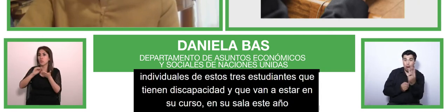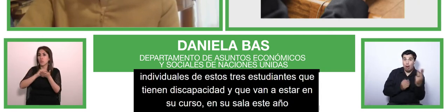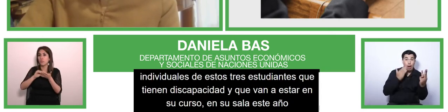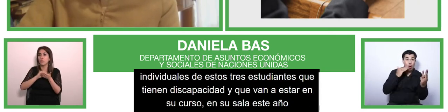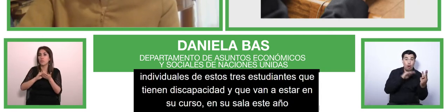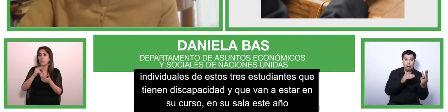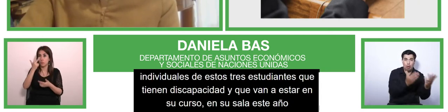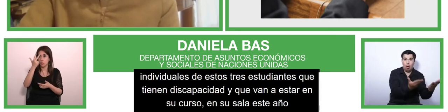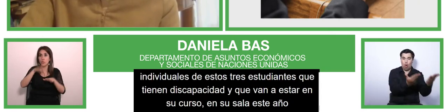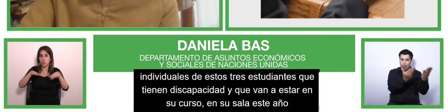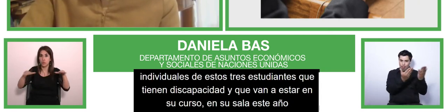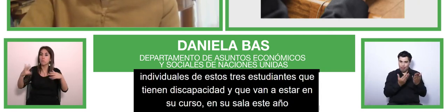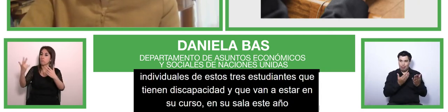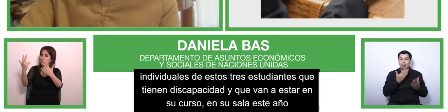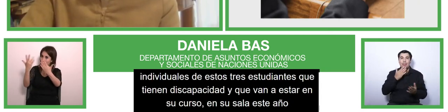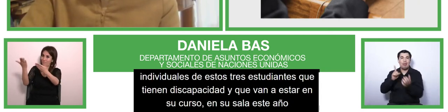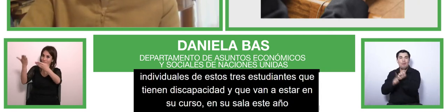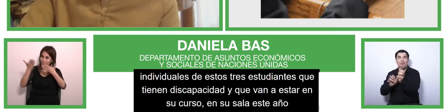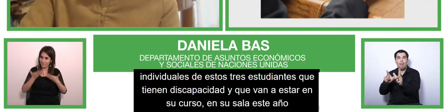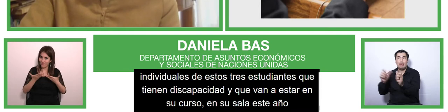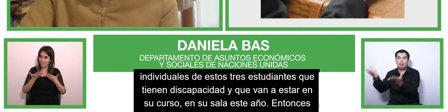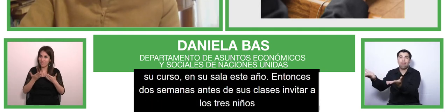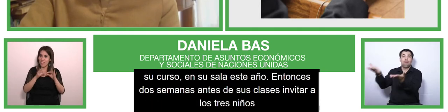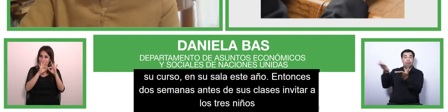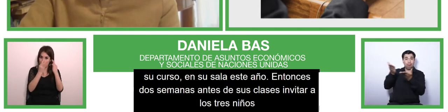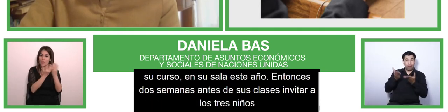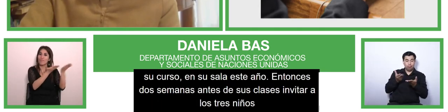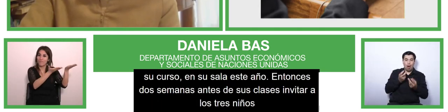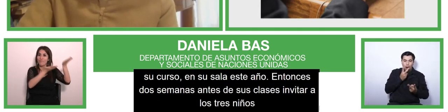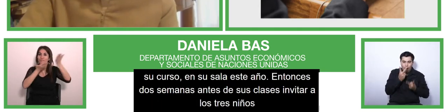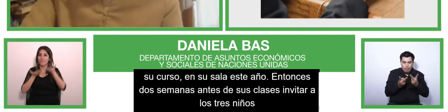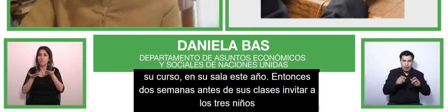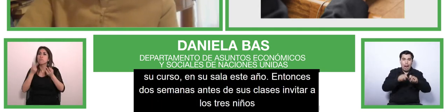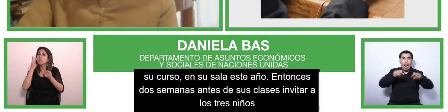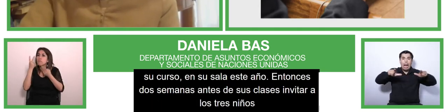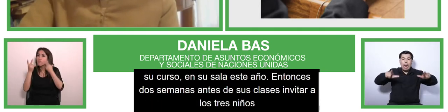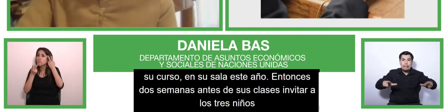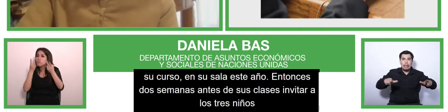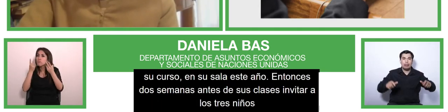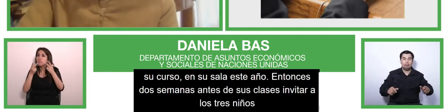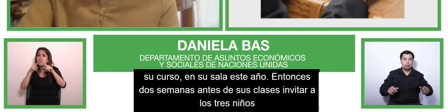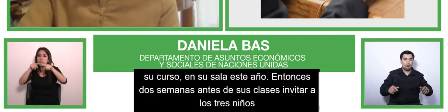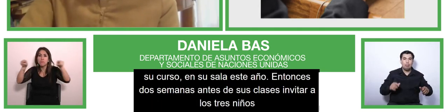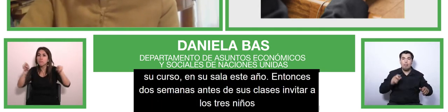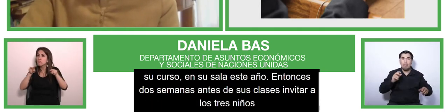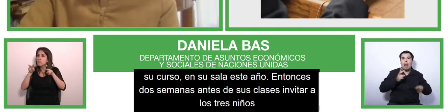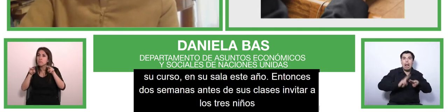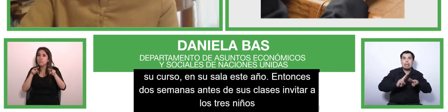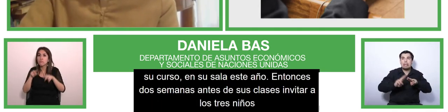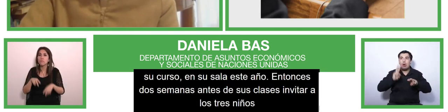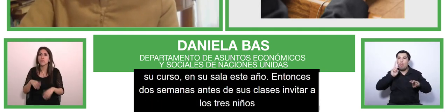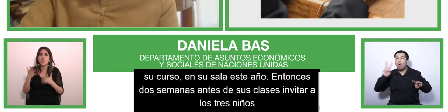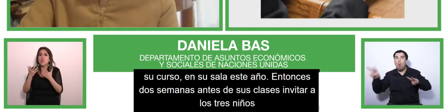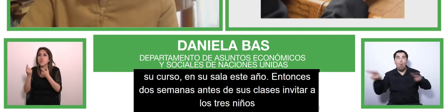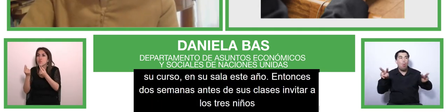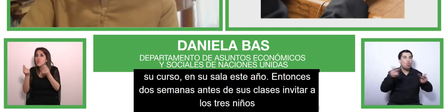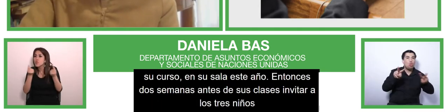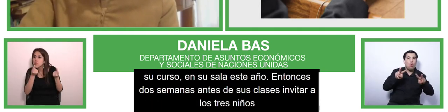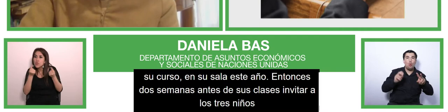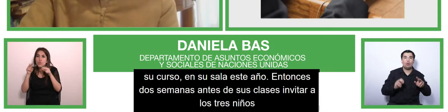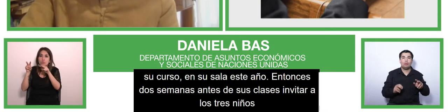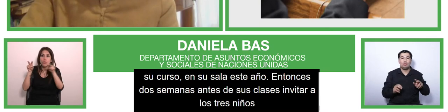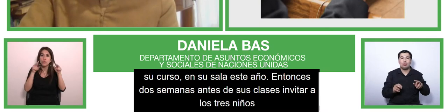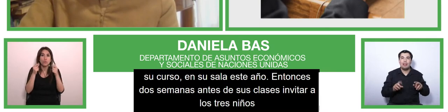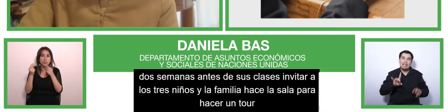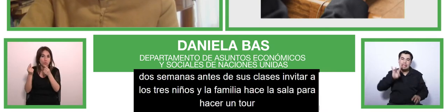to come into the classroom for individual tours and get to know your sessions with both herself and the